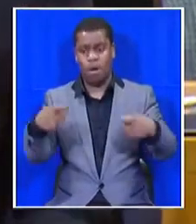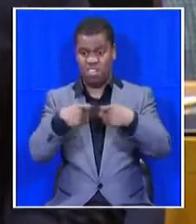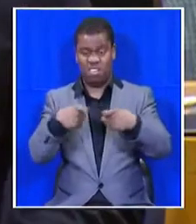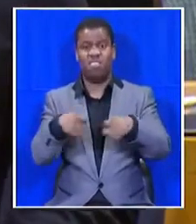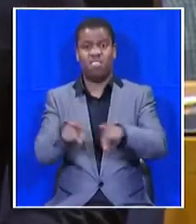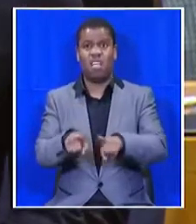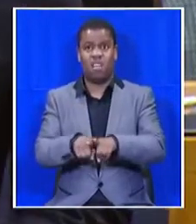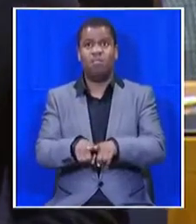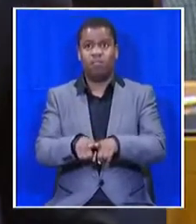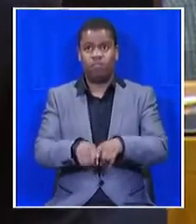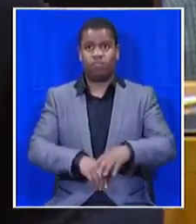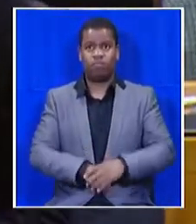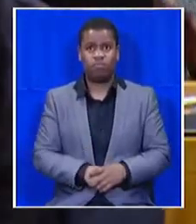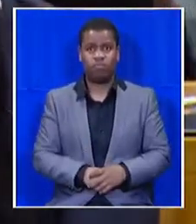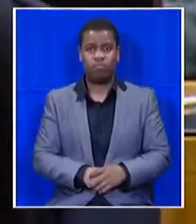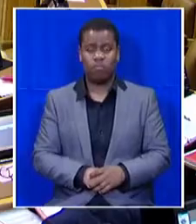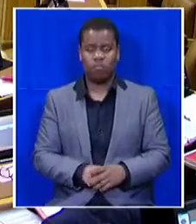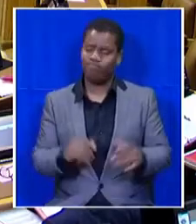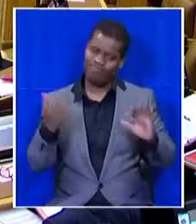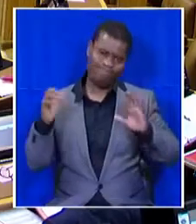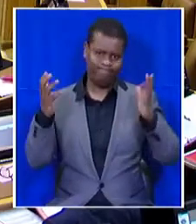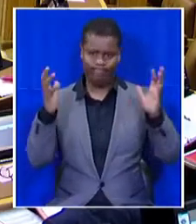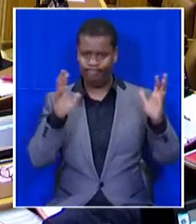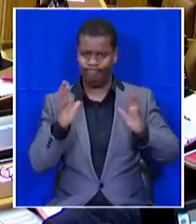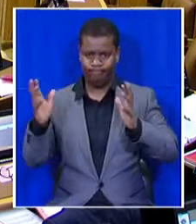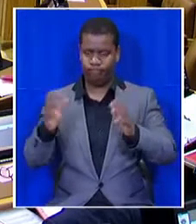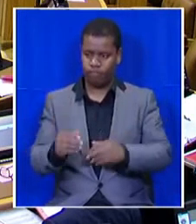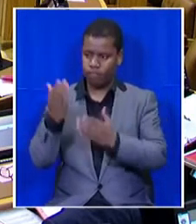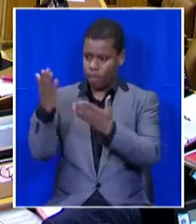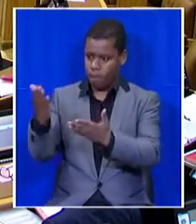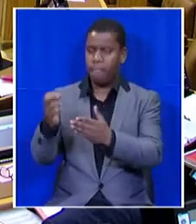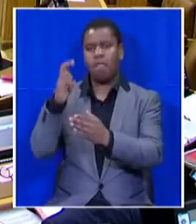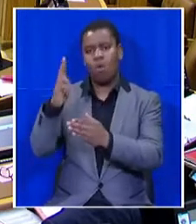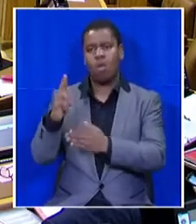the Presidency? The Honorable Deputy President.